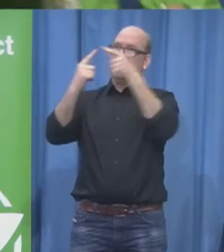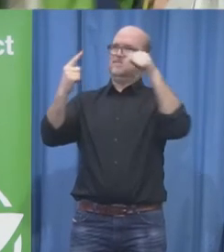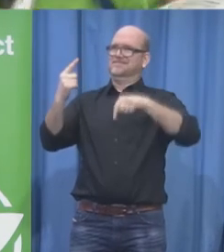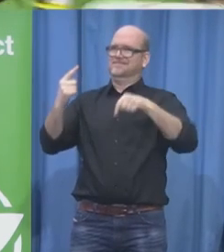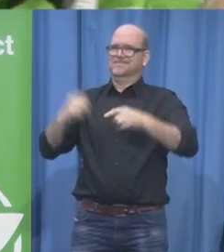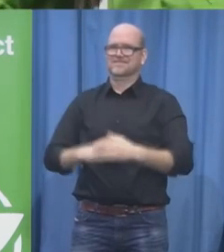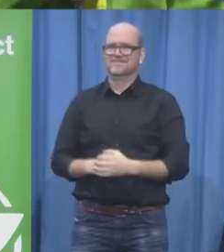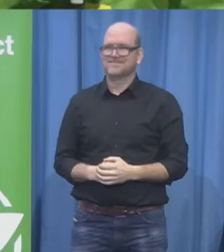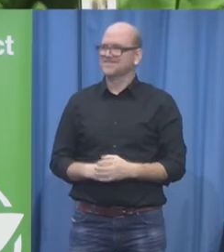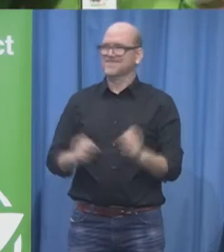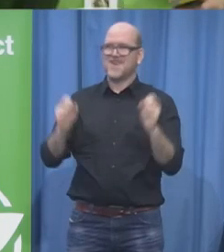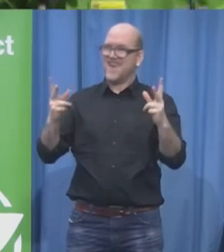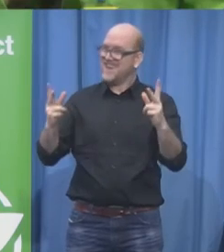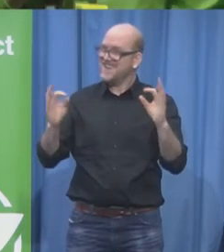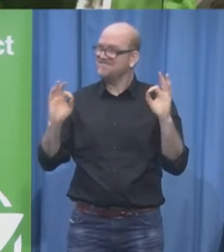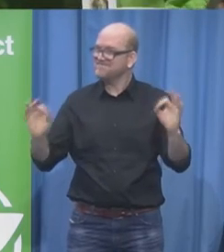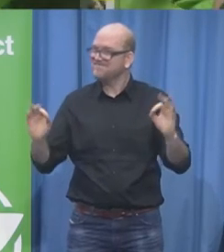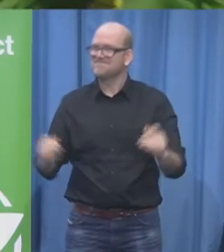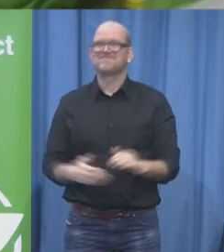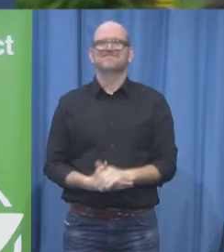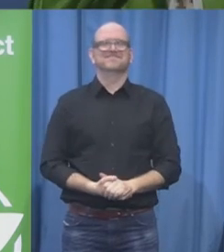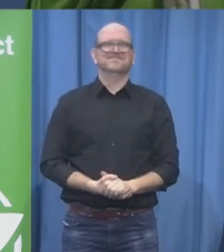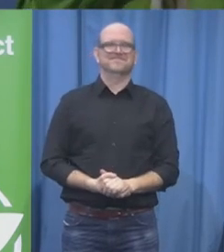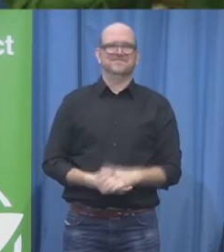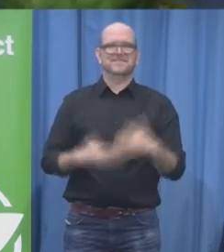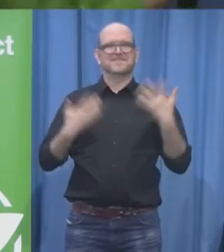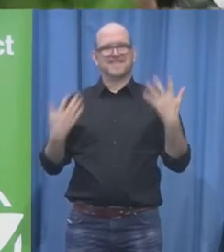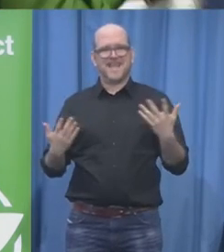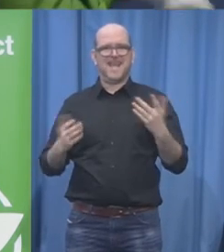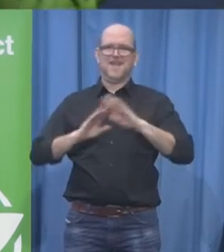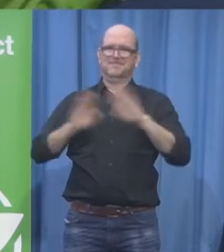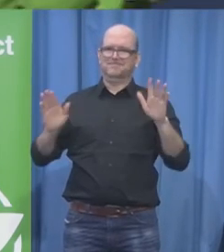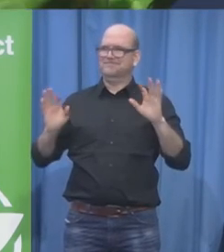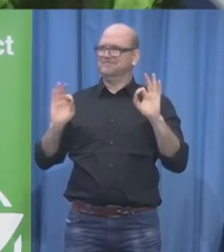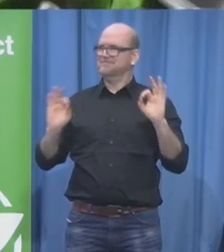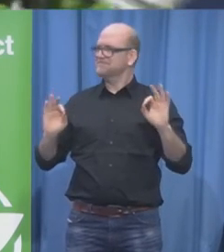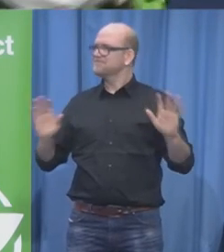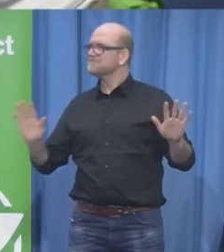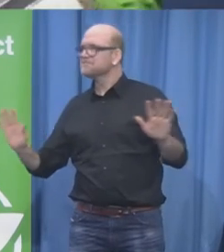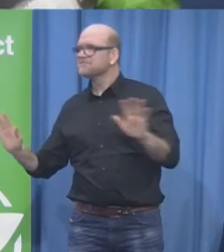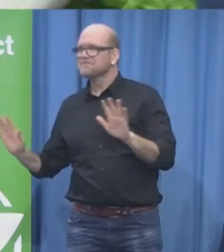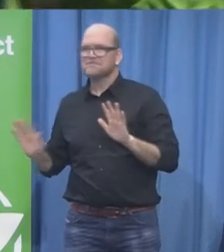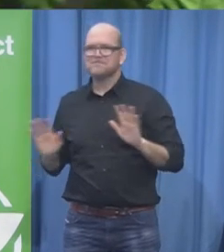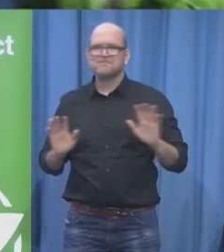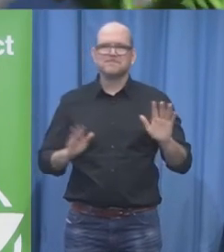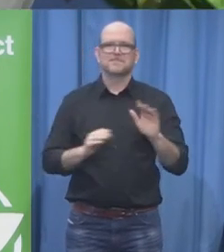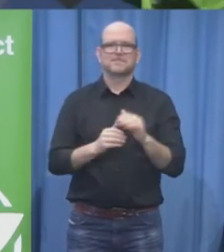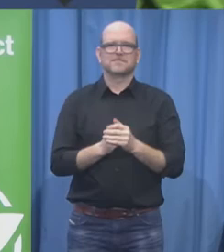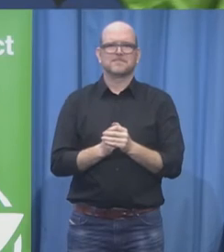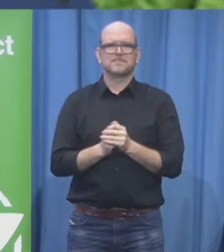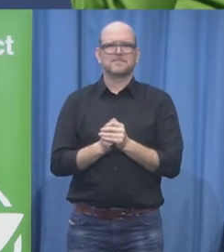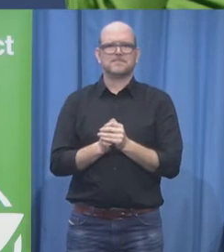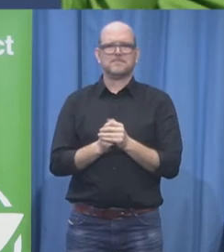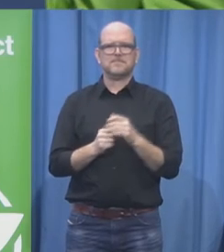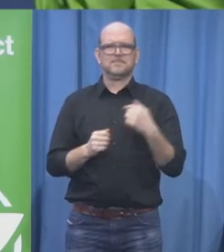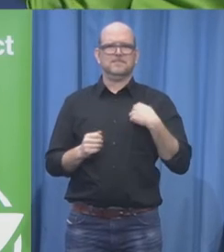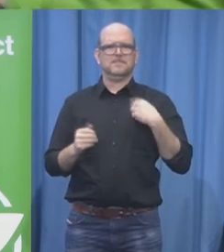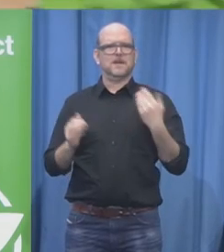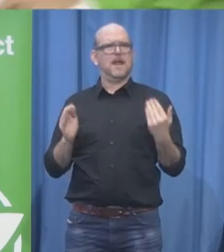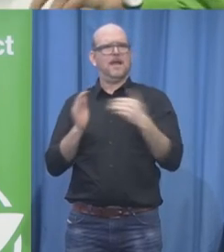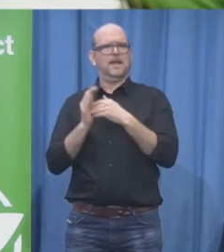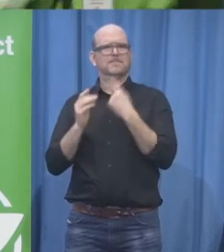in my excitement I just want to give you a bit of an update on what's happened here with zero because